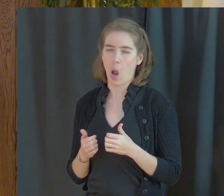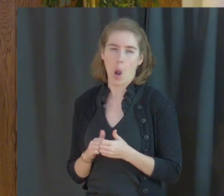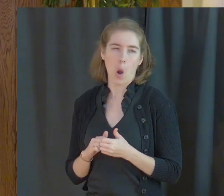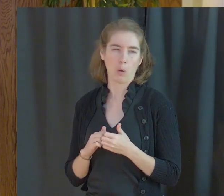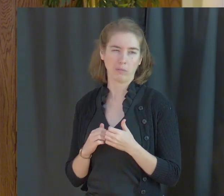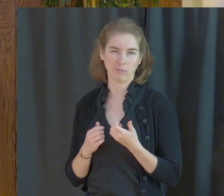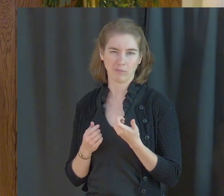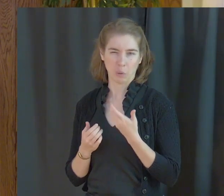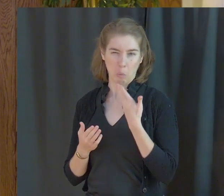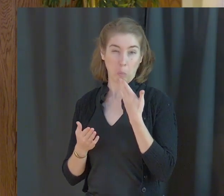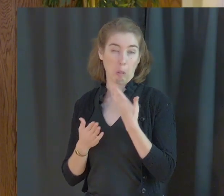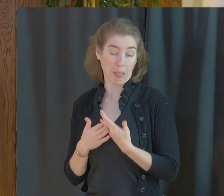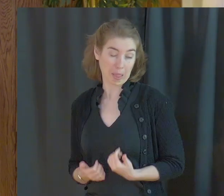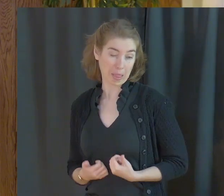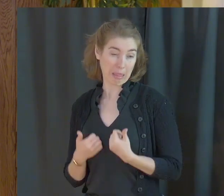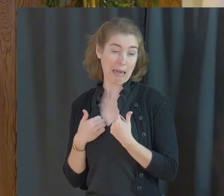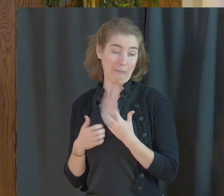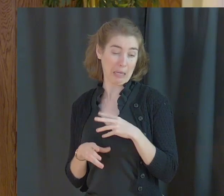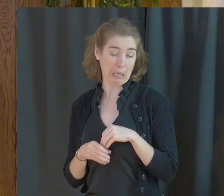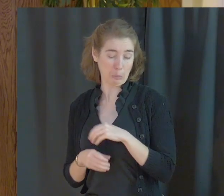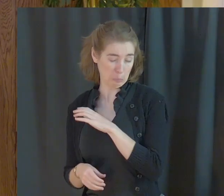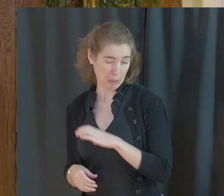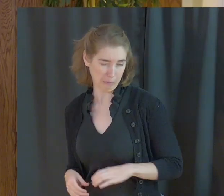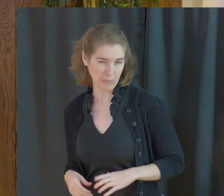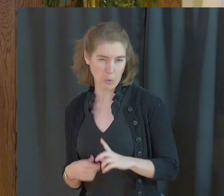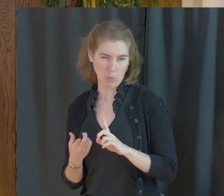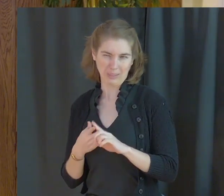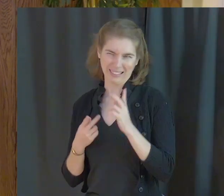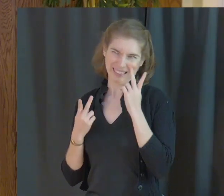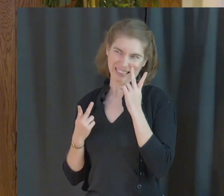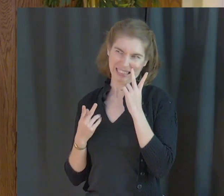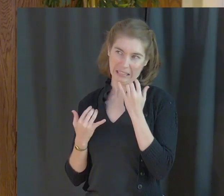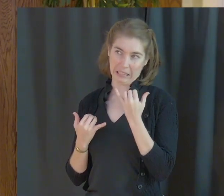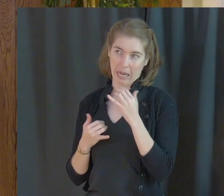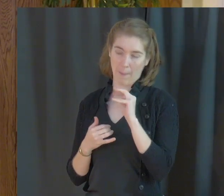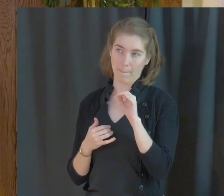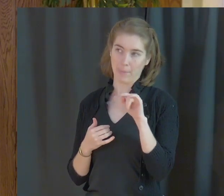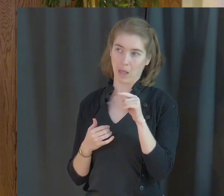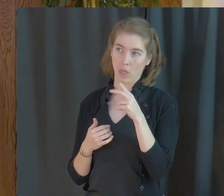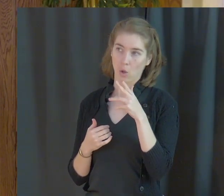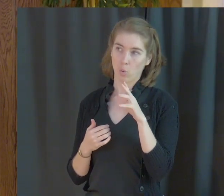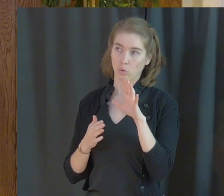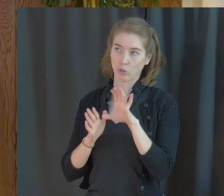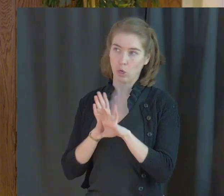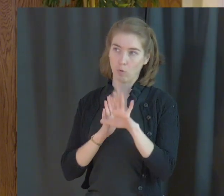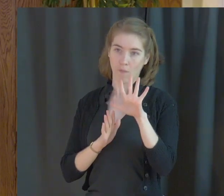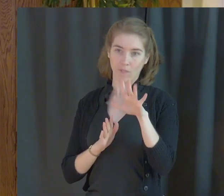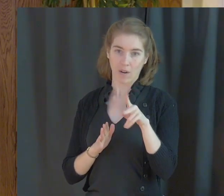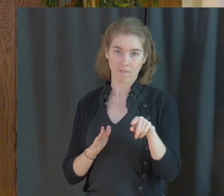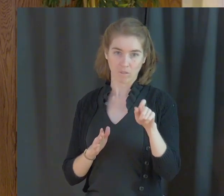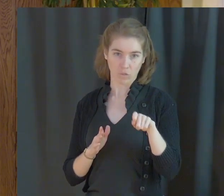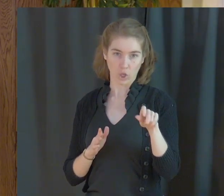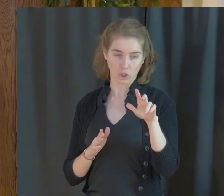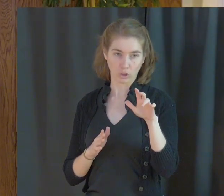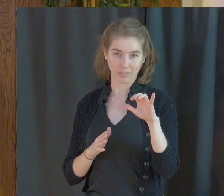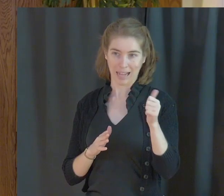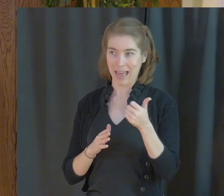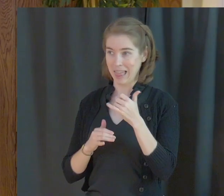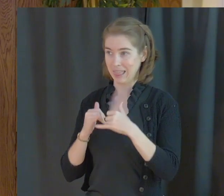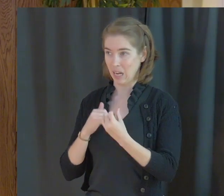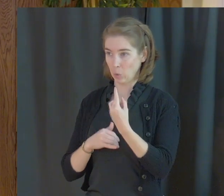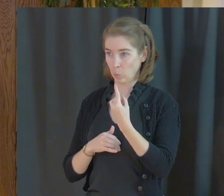does it make a great life with Christ? And the one we look at today is found in Matthew 5 and verse 10, the last one.